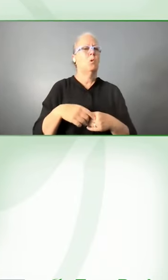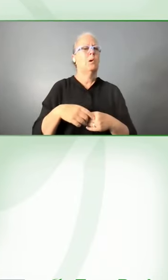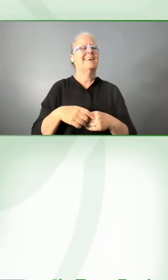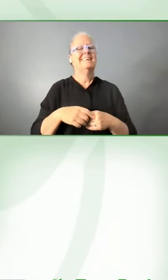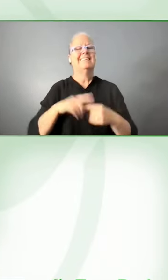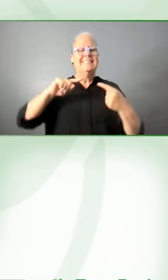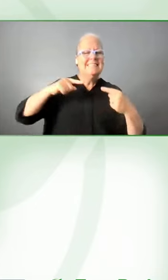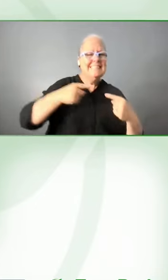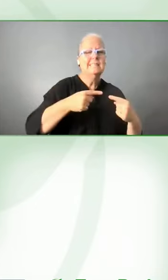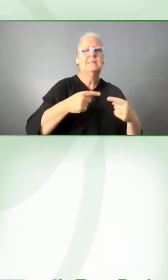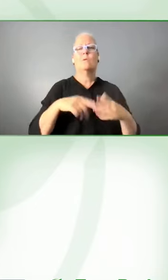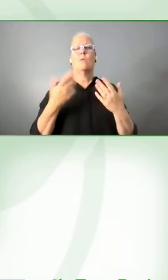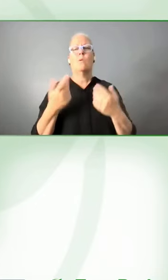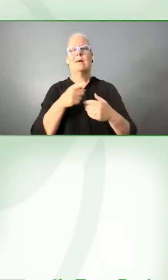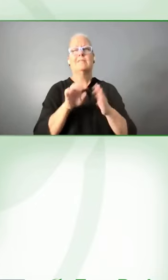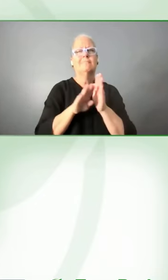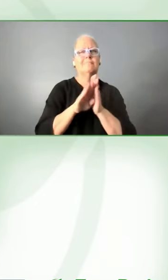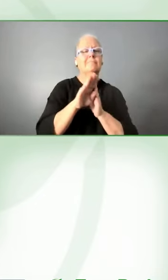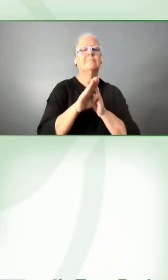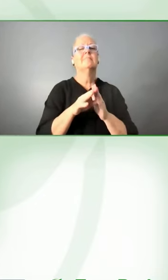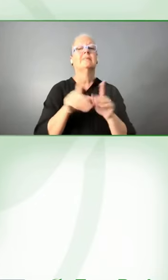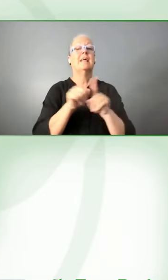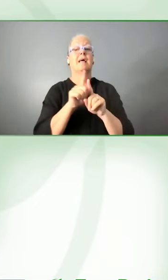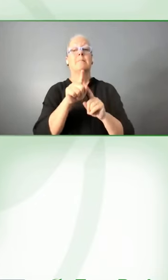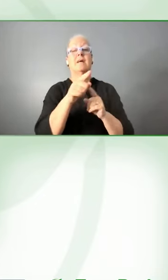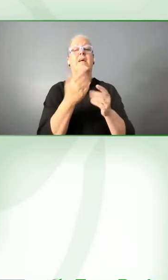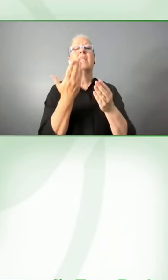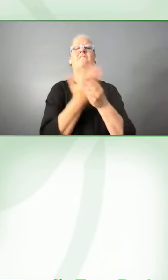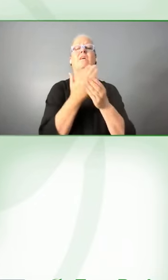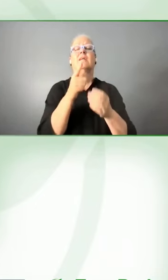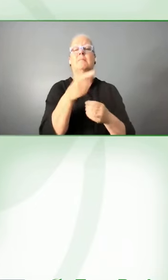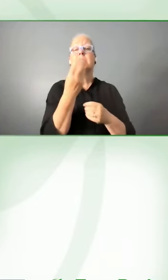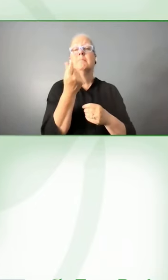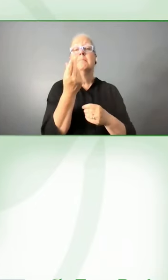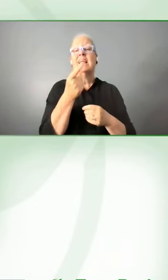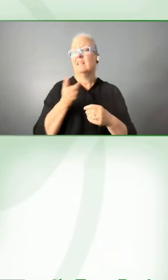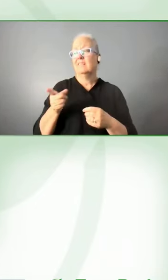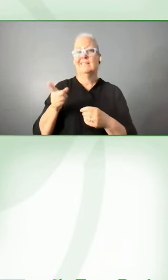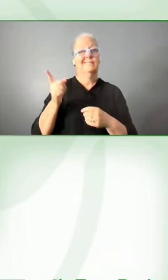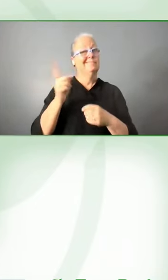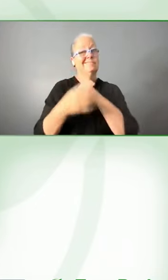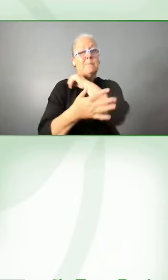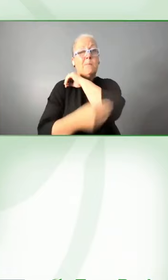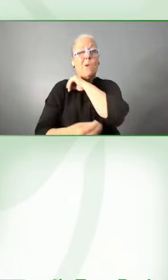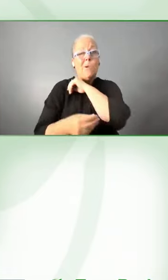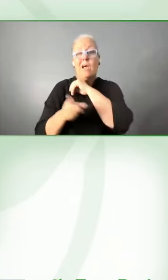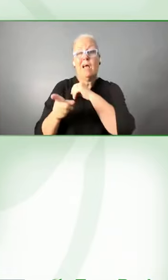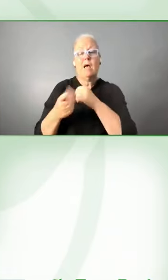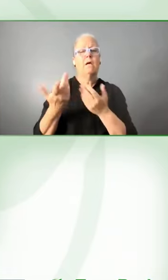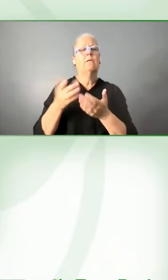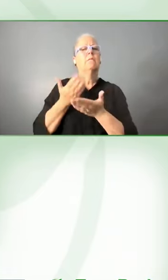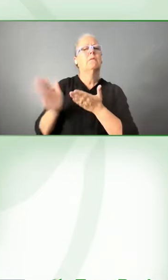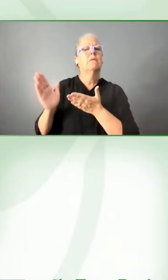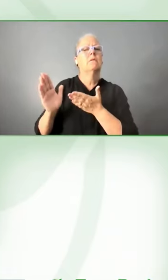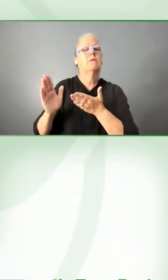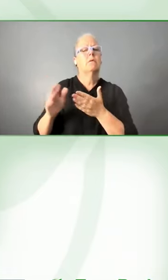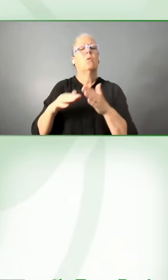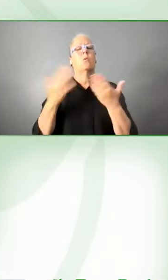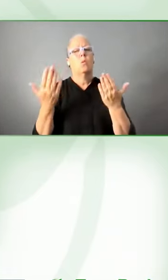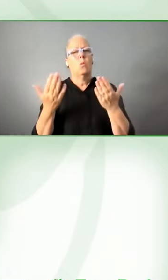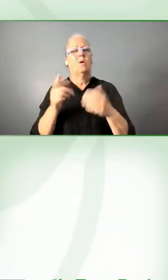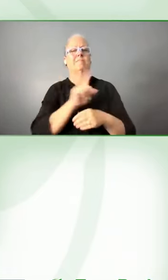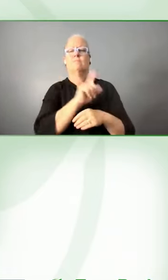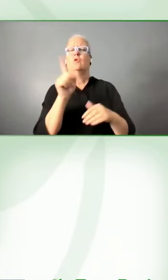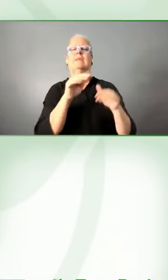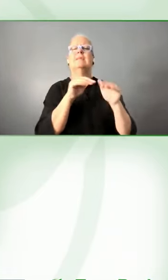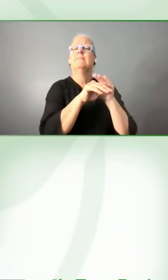developing such as financial exclusion and inaccessibility um on the financial exclusion point